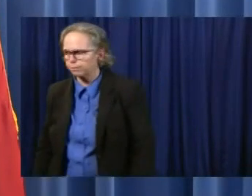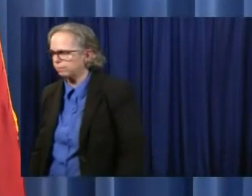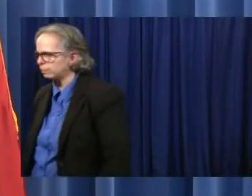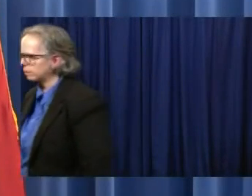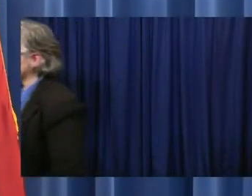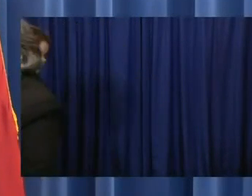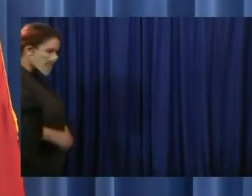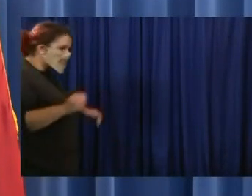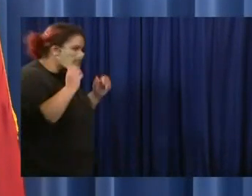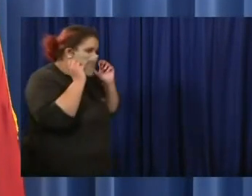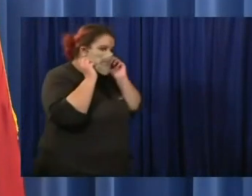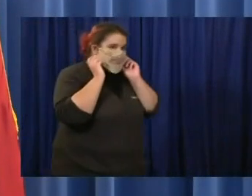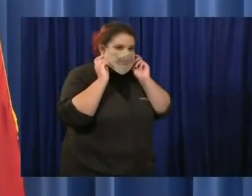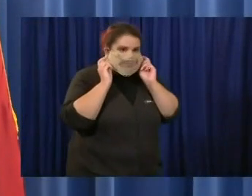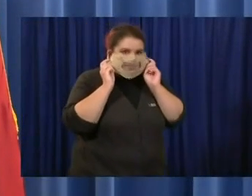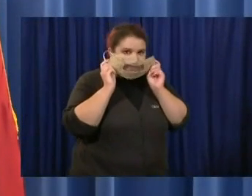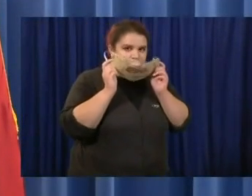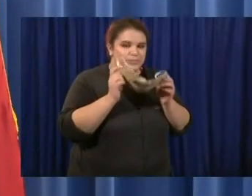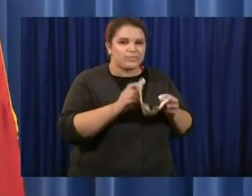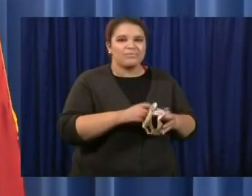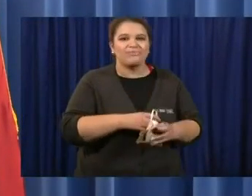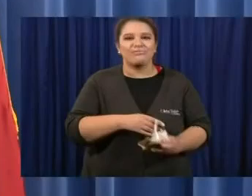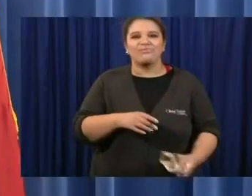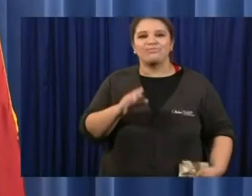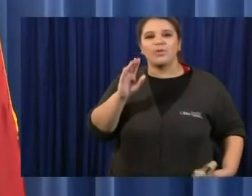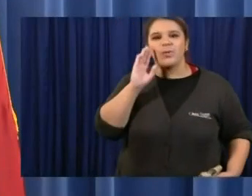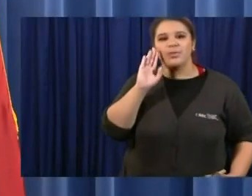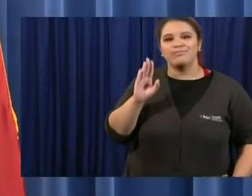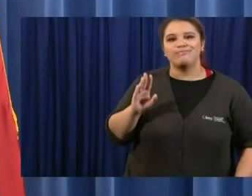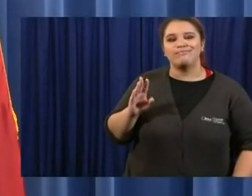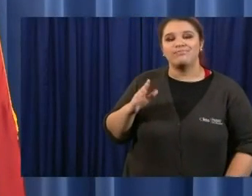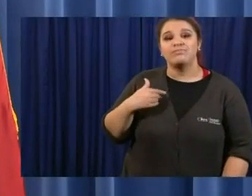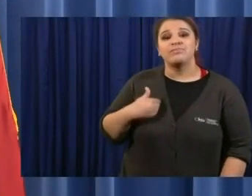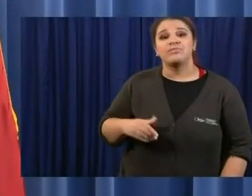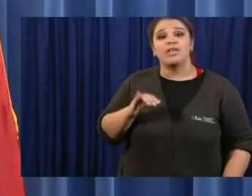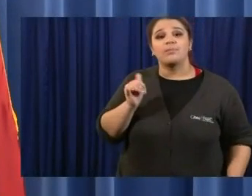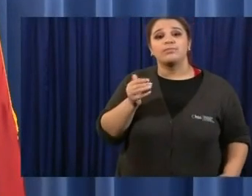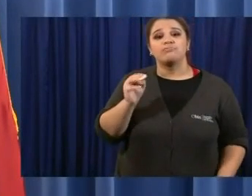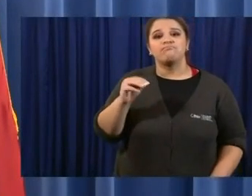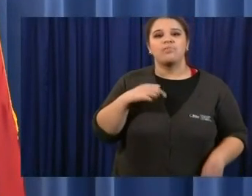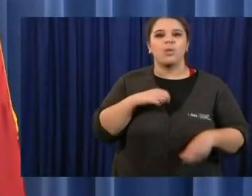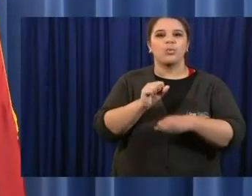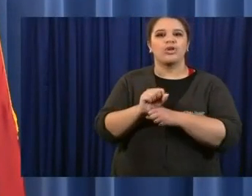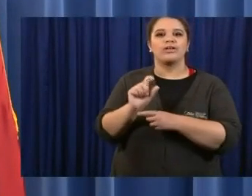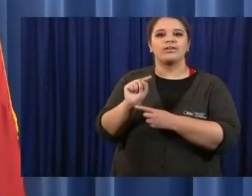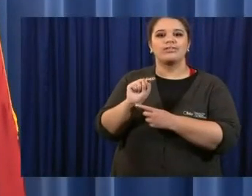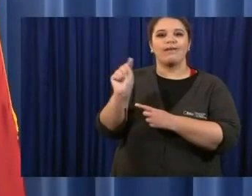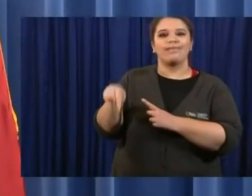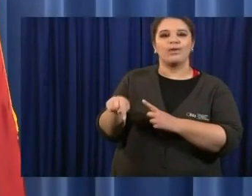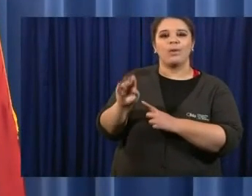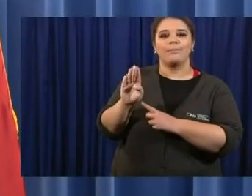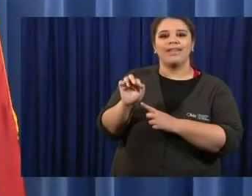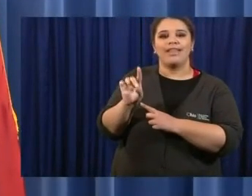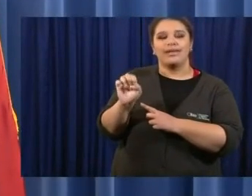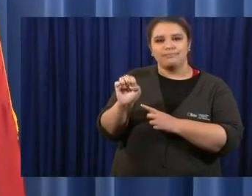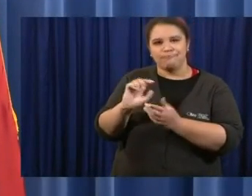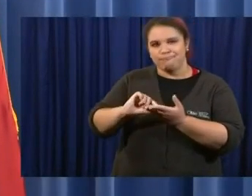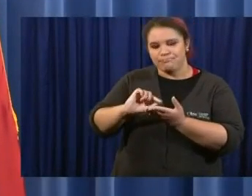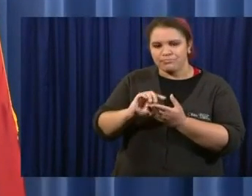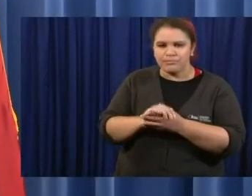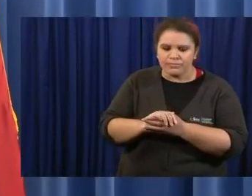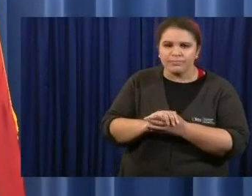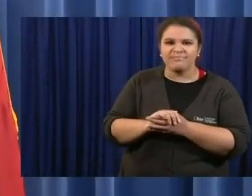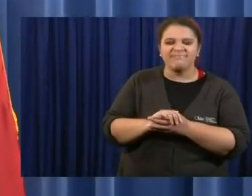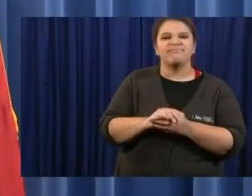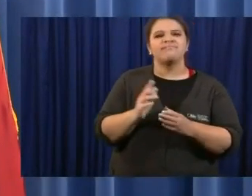Hello, Governor. Jim Provence with the Toledo Blade. Coming from Toledo, we've been hearing a lot from people who live and recreate on Lake